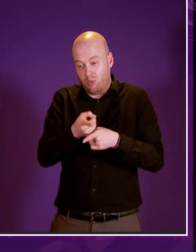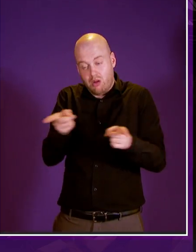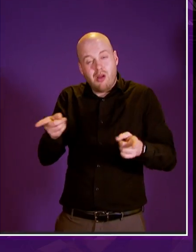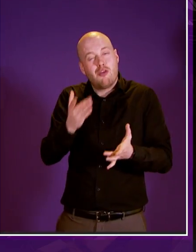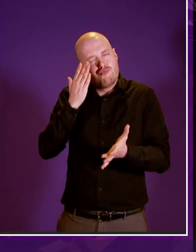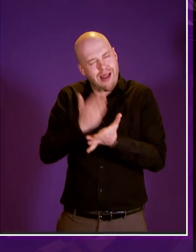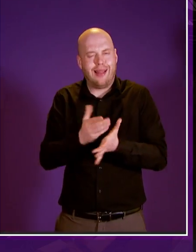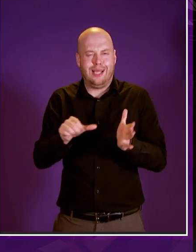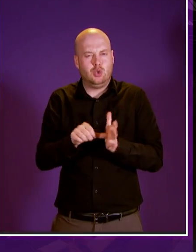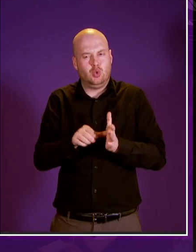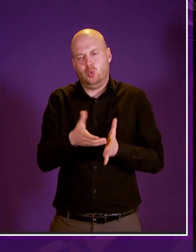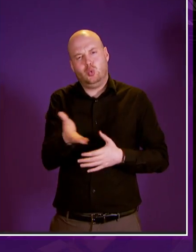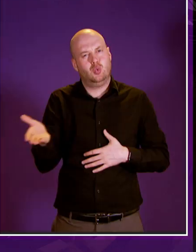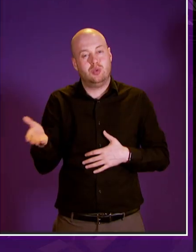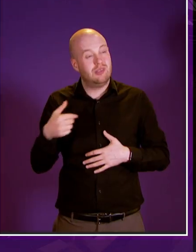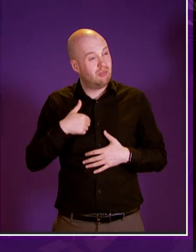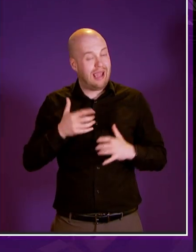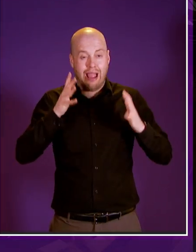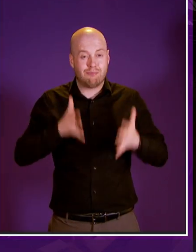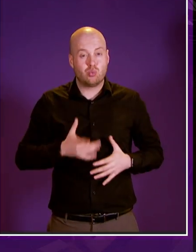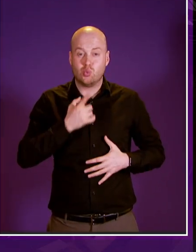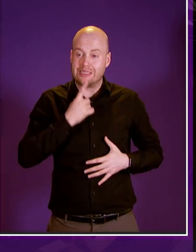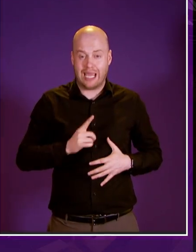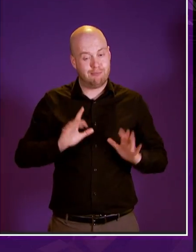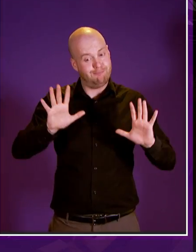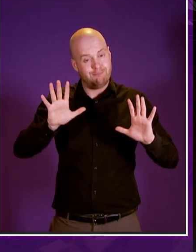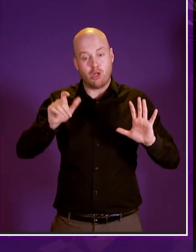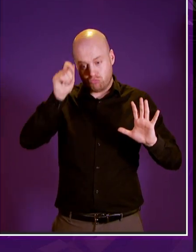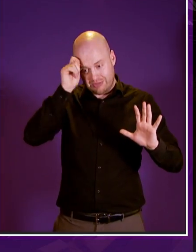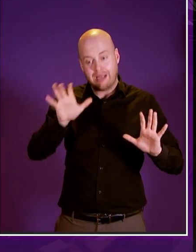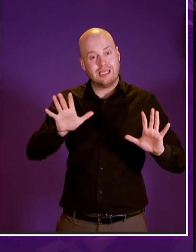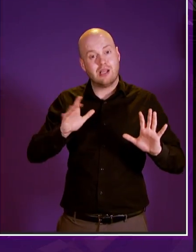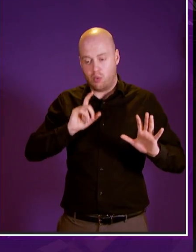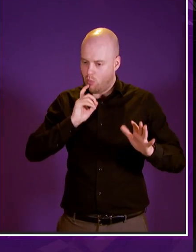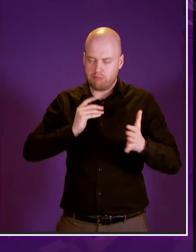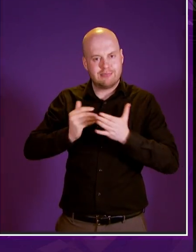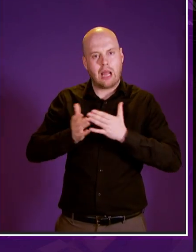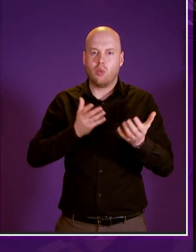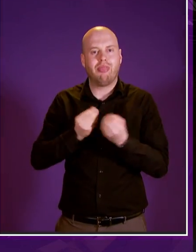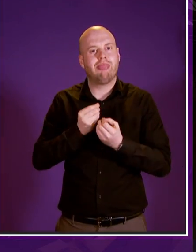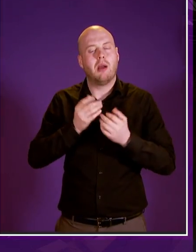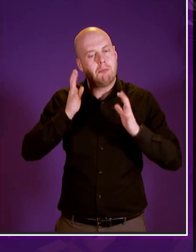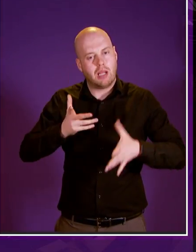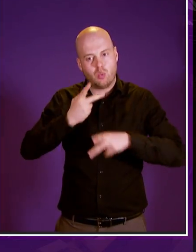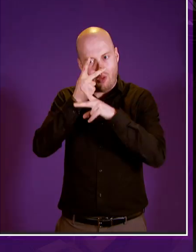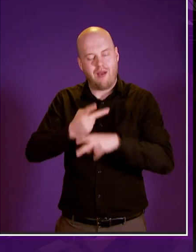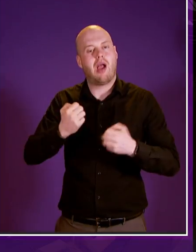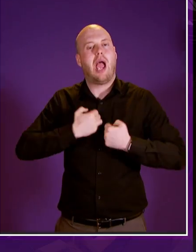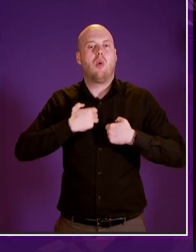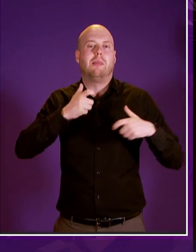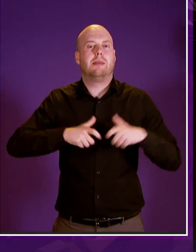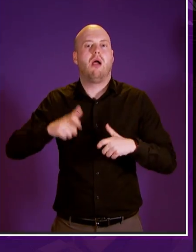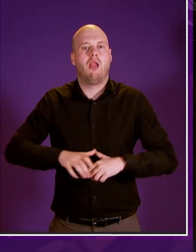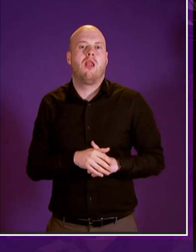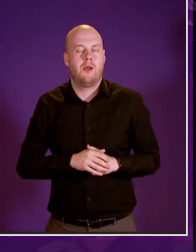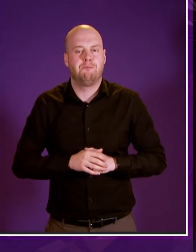real issues and problems like that and we have to say that we are dealing with dignity and respect we are looking after our people in a way that is actually backing that